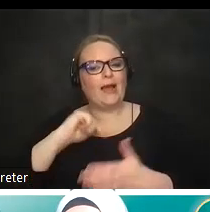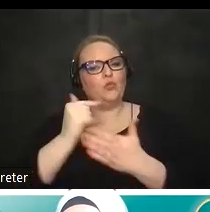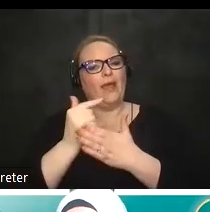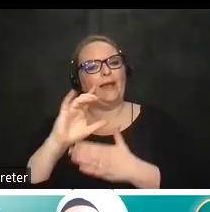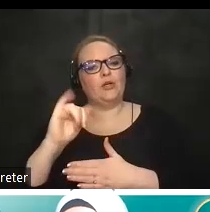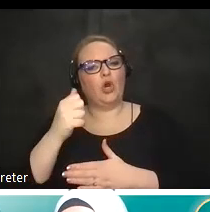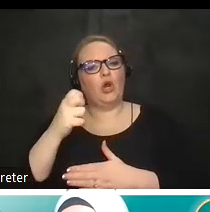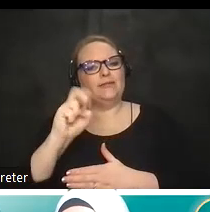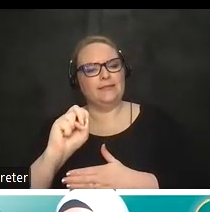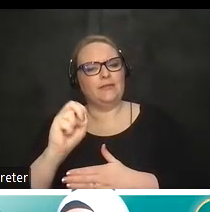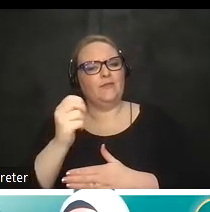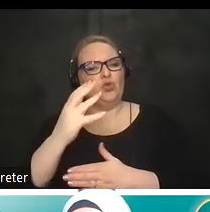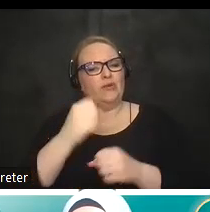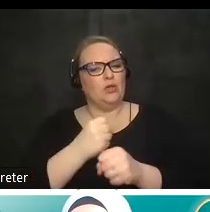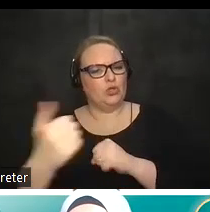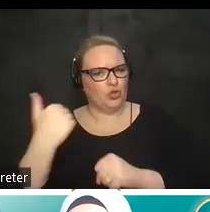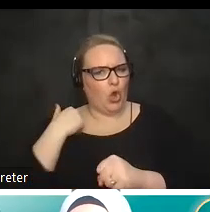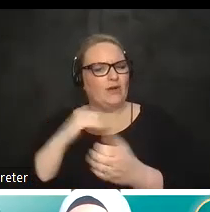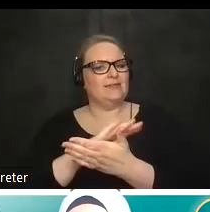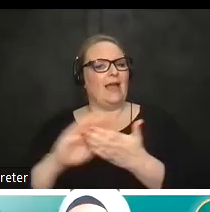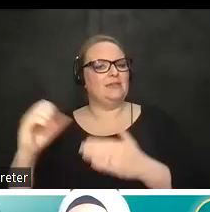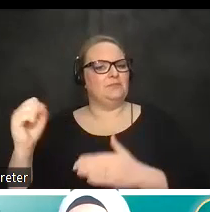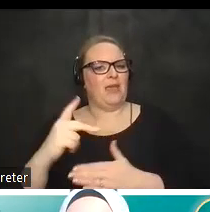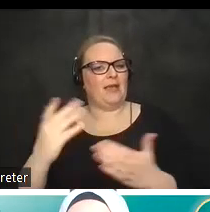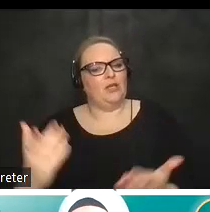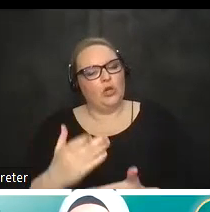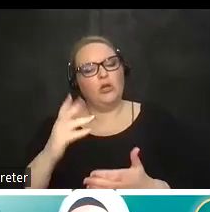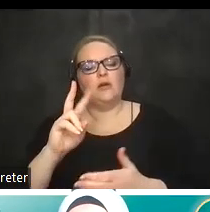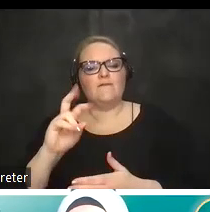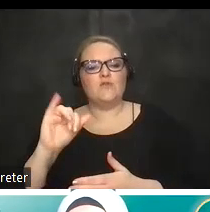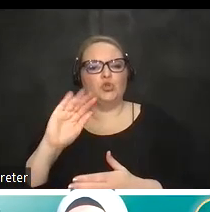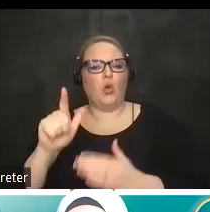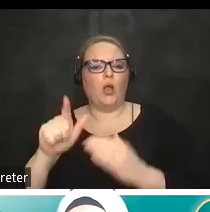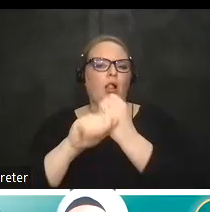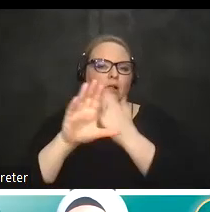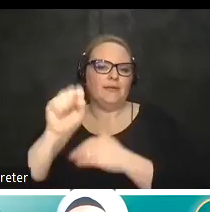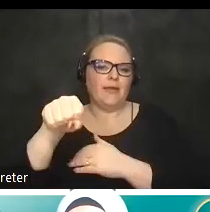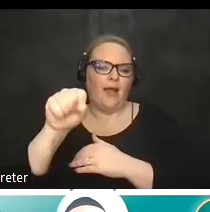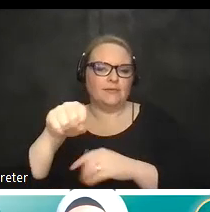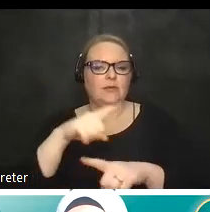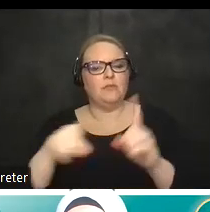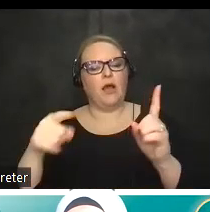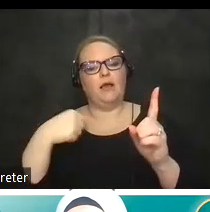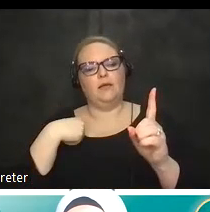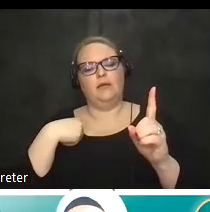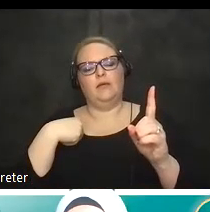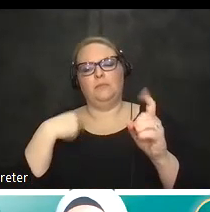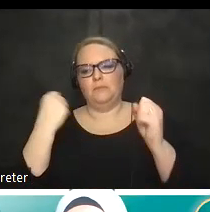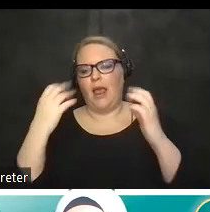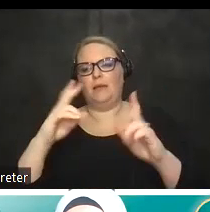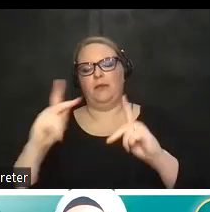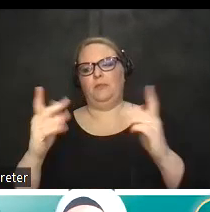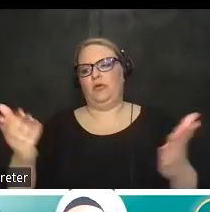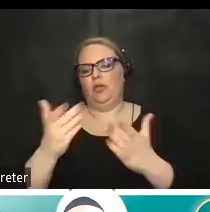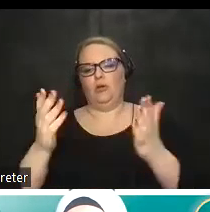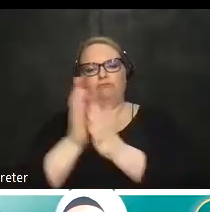ago so it's a real pleasure to be back here you know virtually virtually virtually of course alongside so many others who are passionate about the assistive